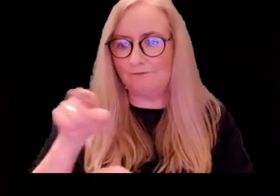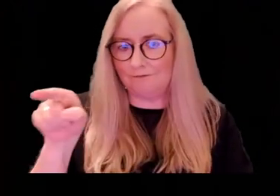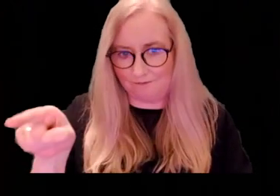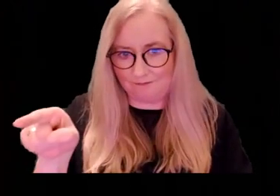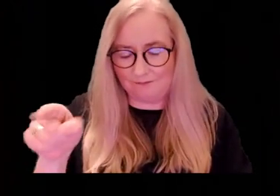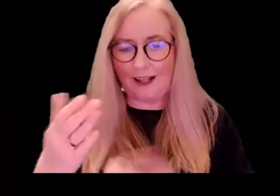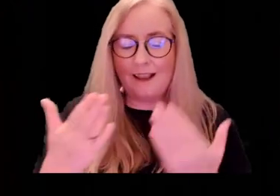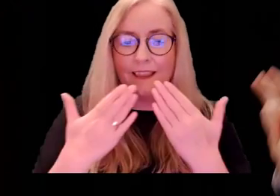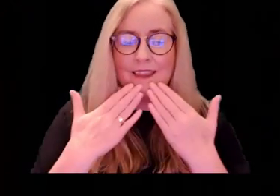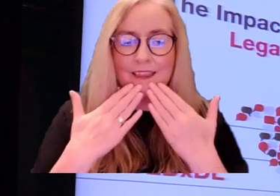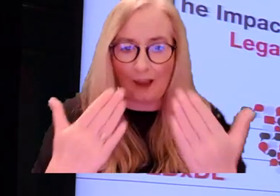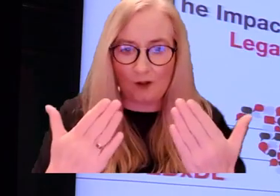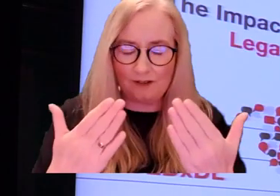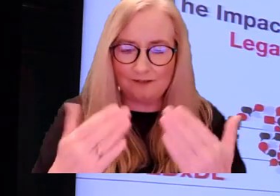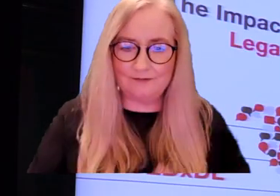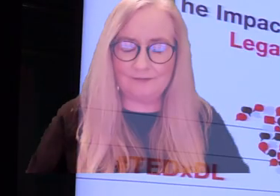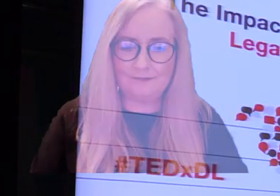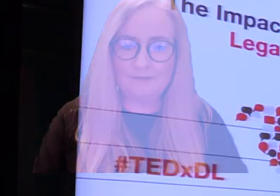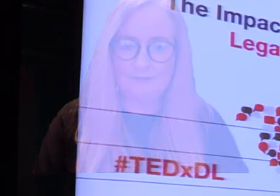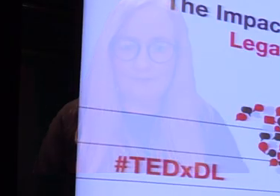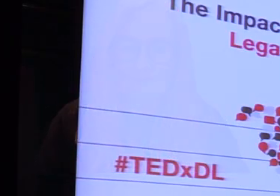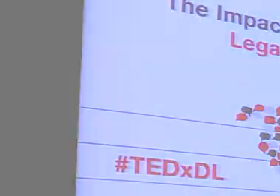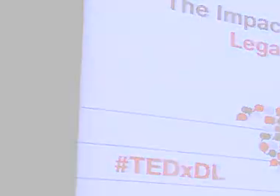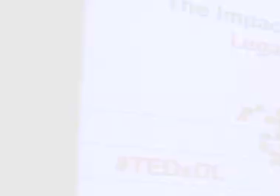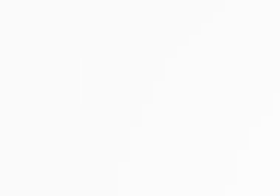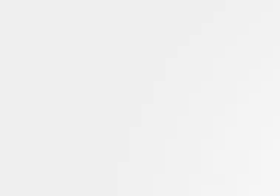thank you to you